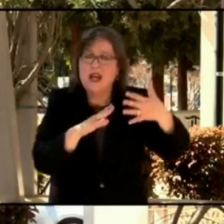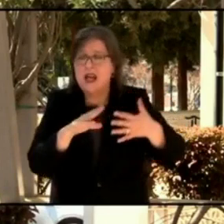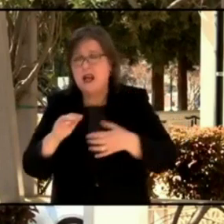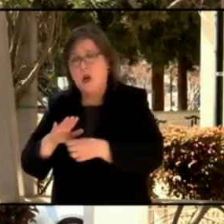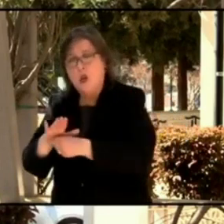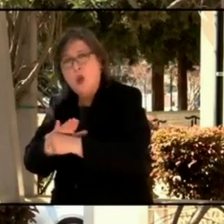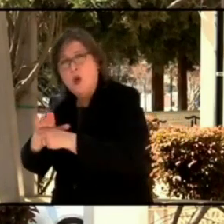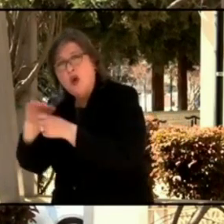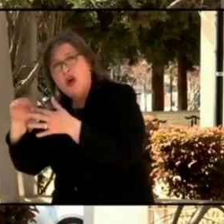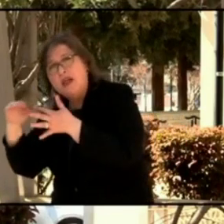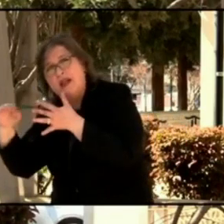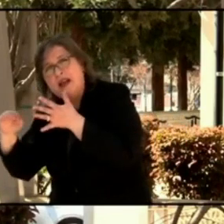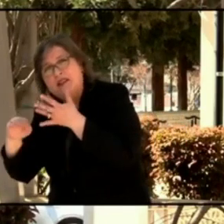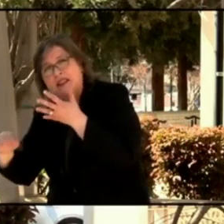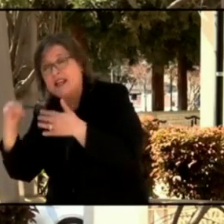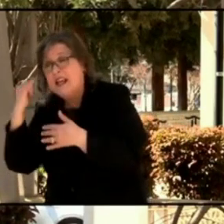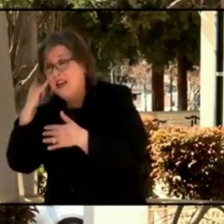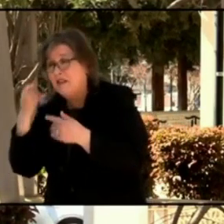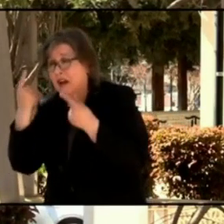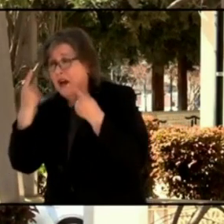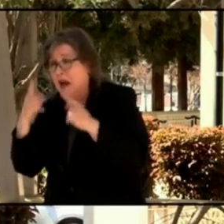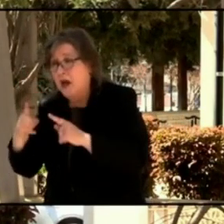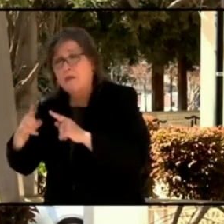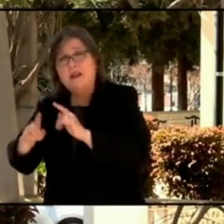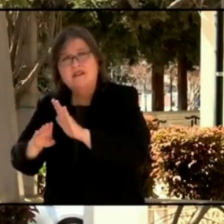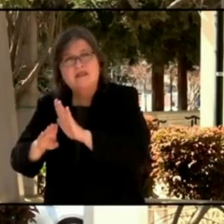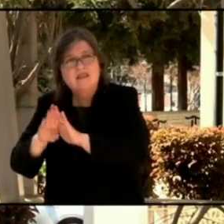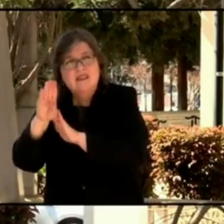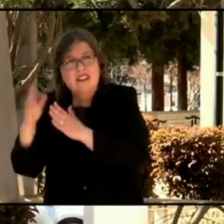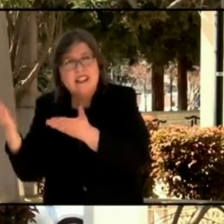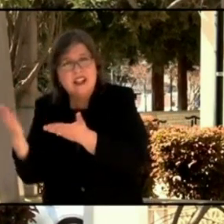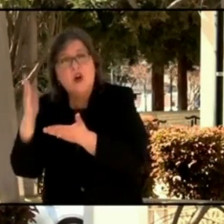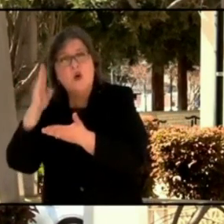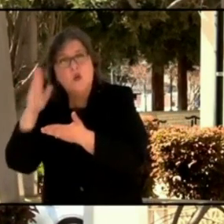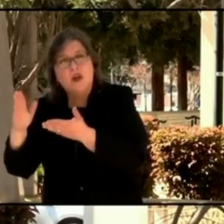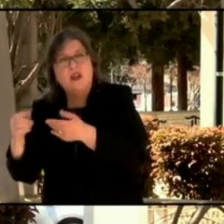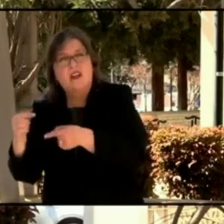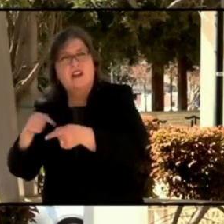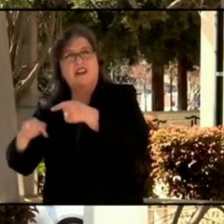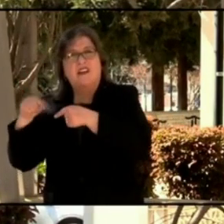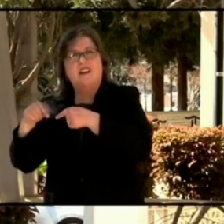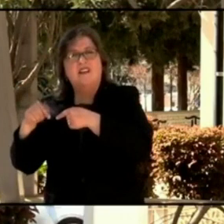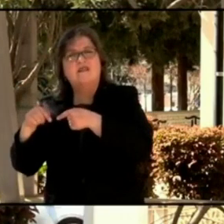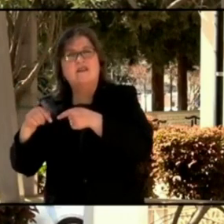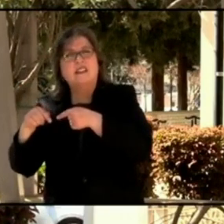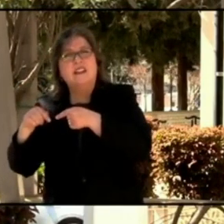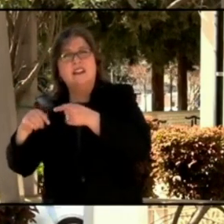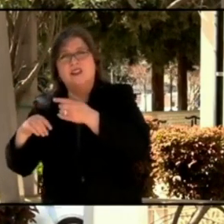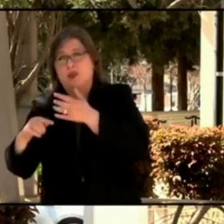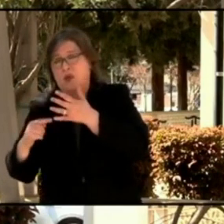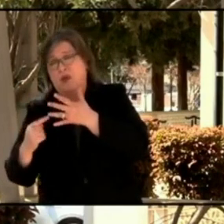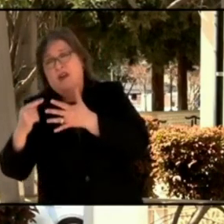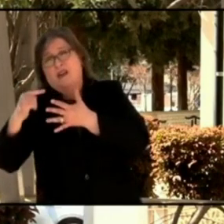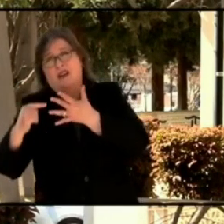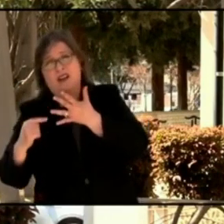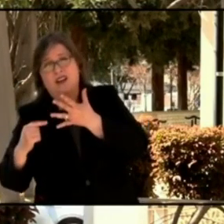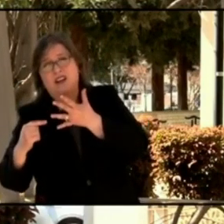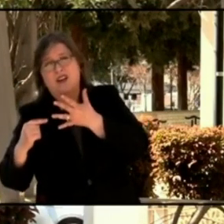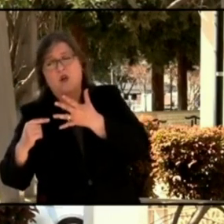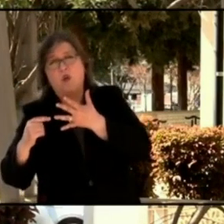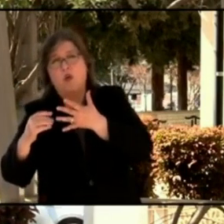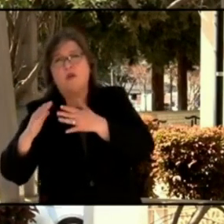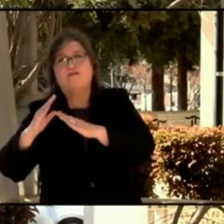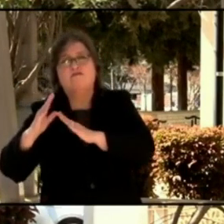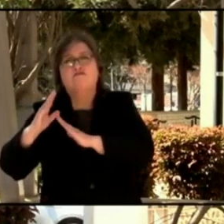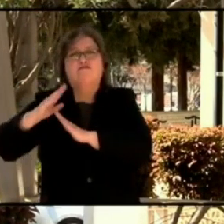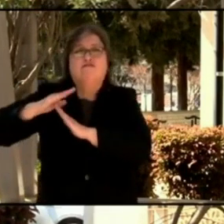or a swell. The answer to your question is very complicated. As we know, the